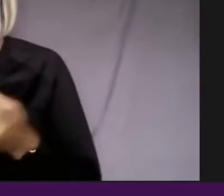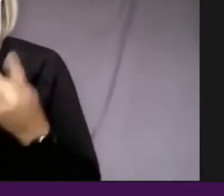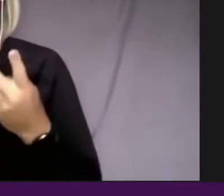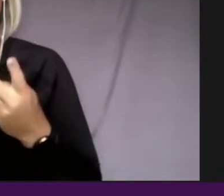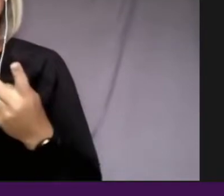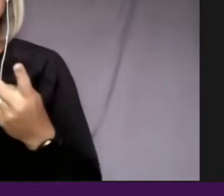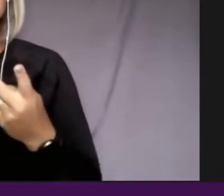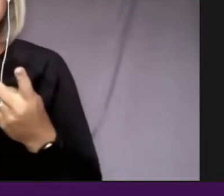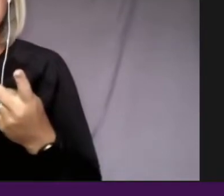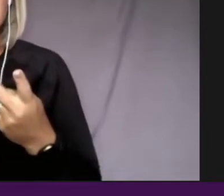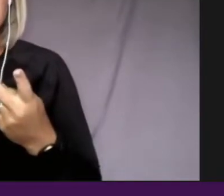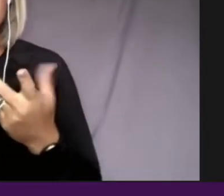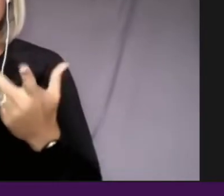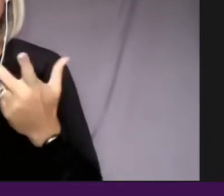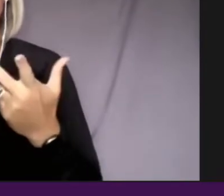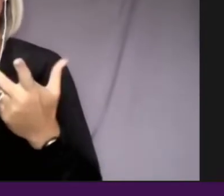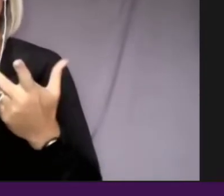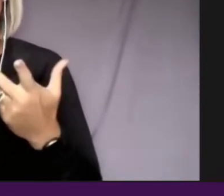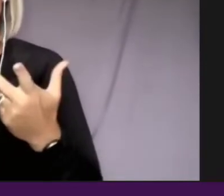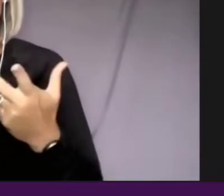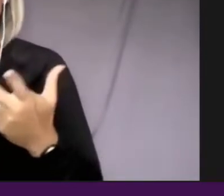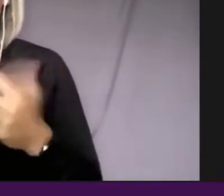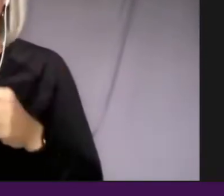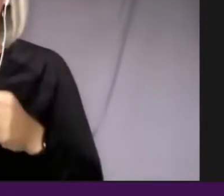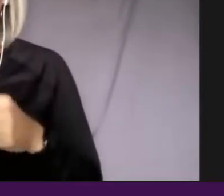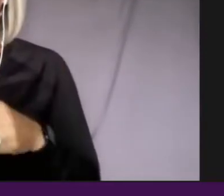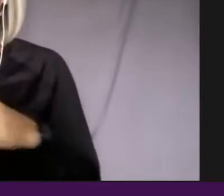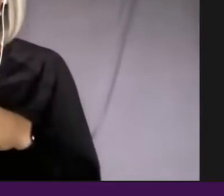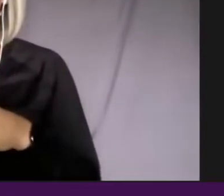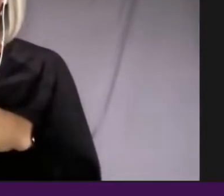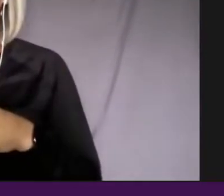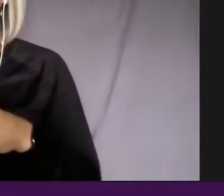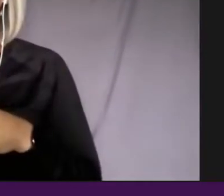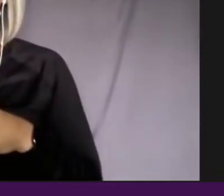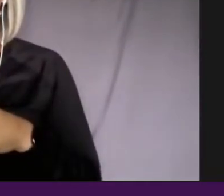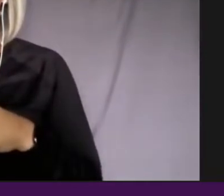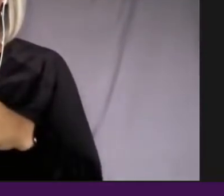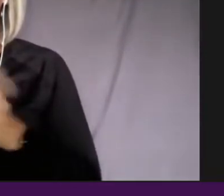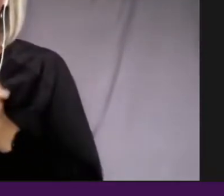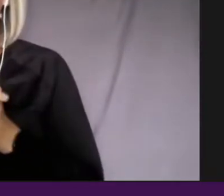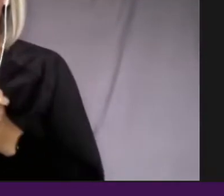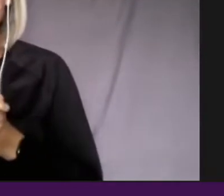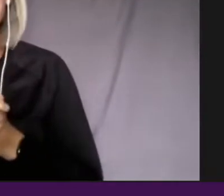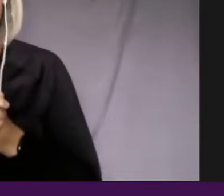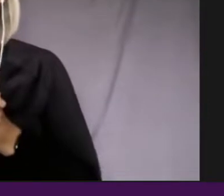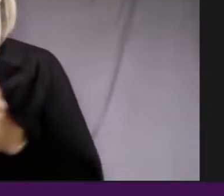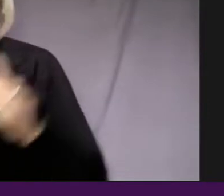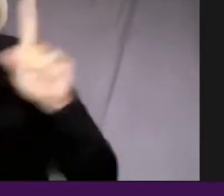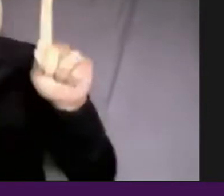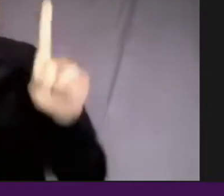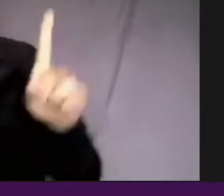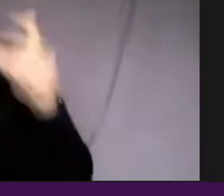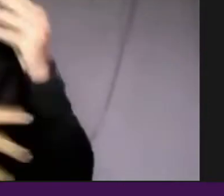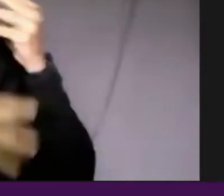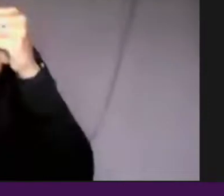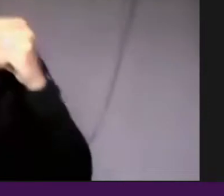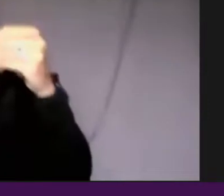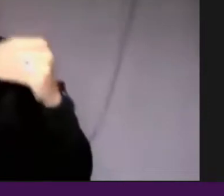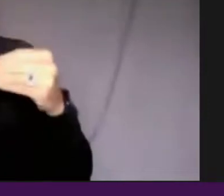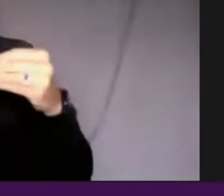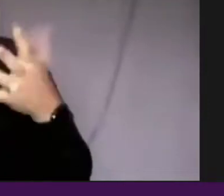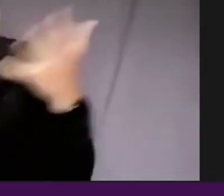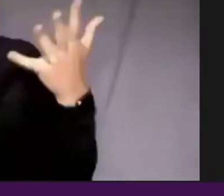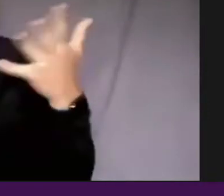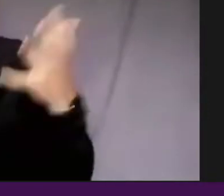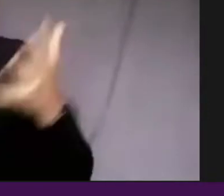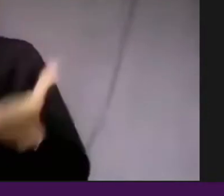Leola because she doesn't pitch black. Well, and I, I do want to, I do want to say that too, because I think what sort of broke this open